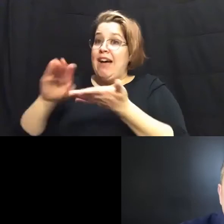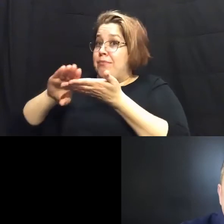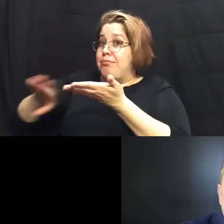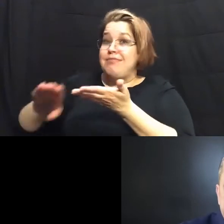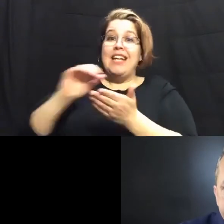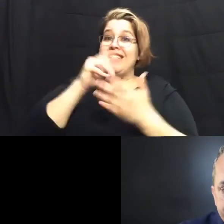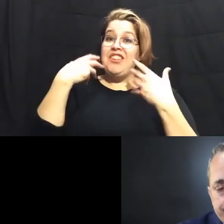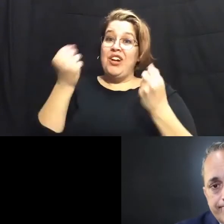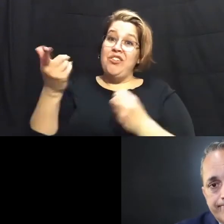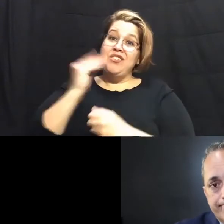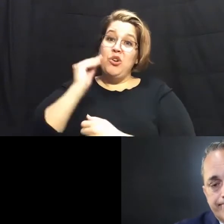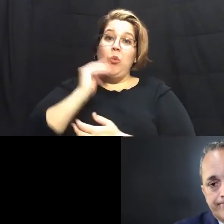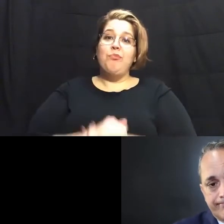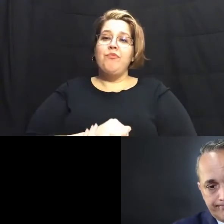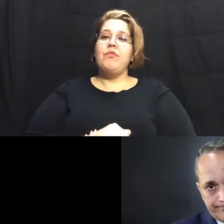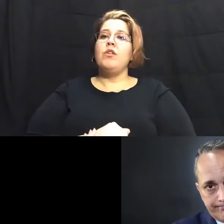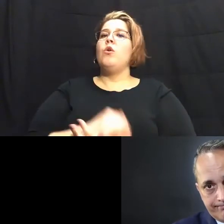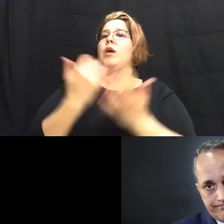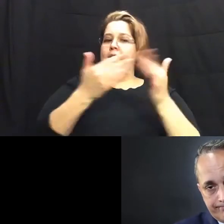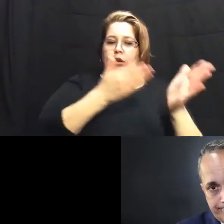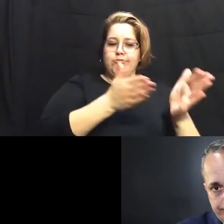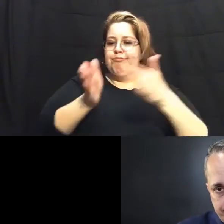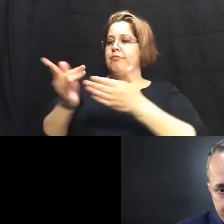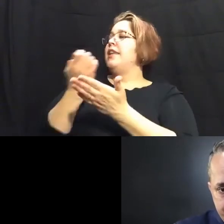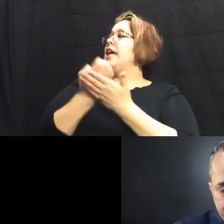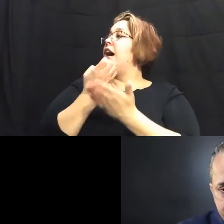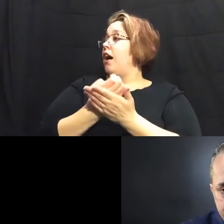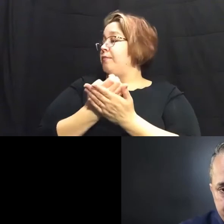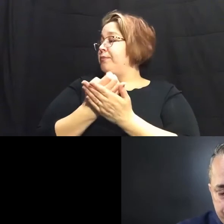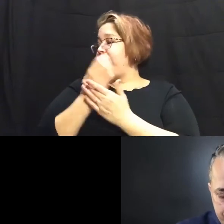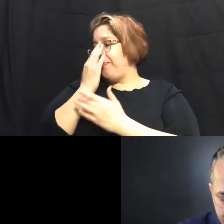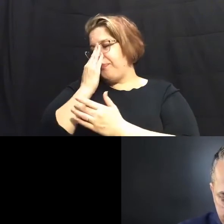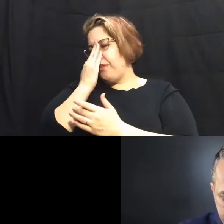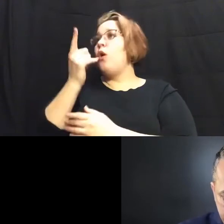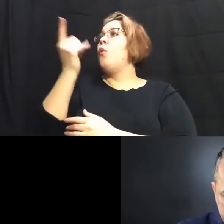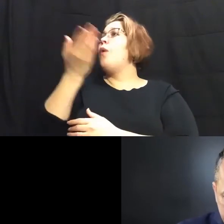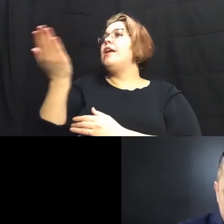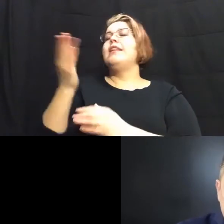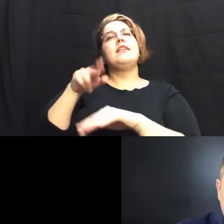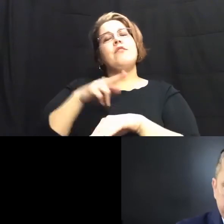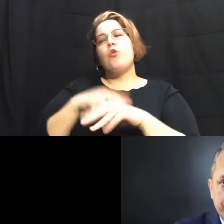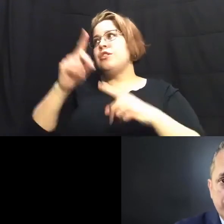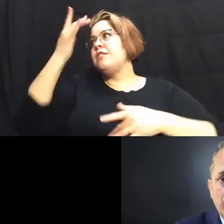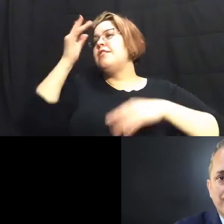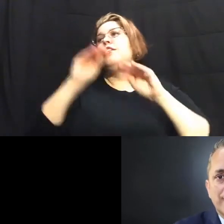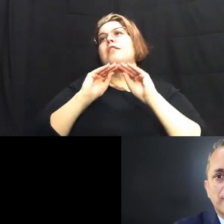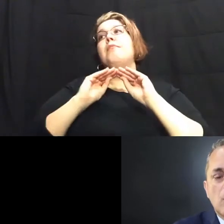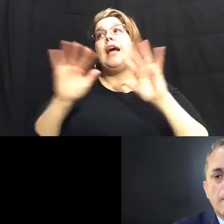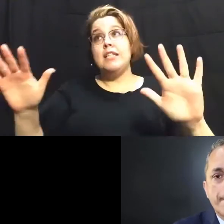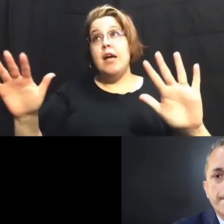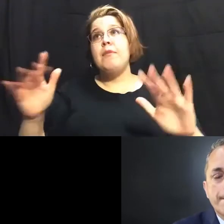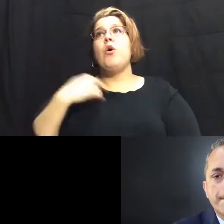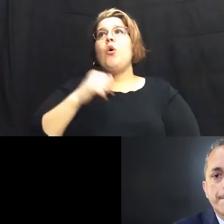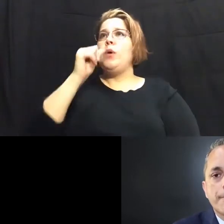okay now to the economy um one of the things that of course during a pandemic um we suffered